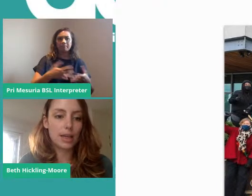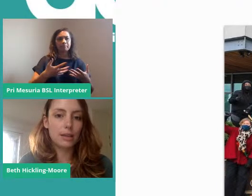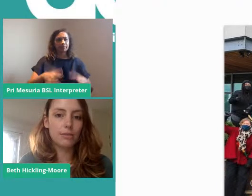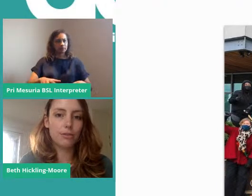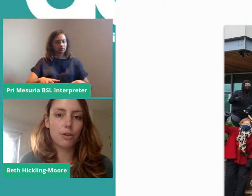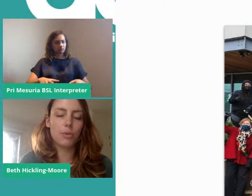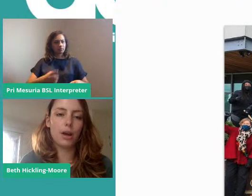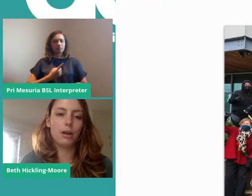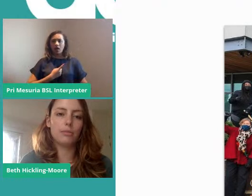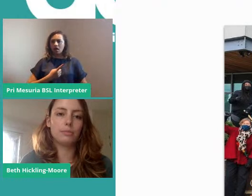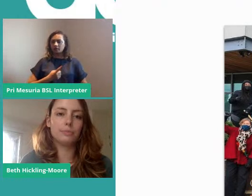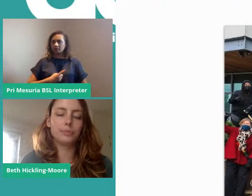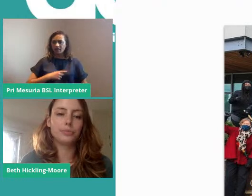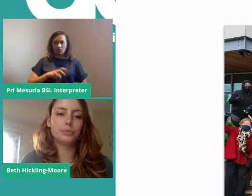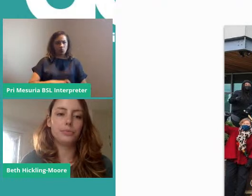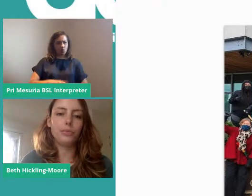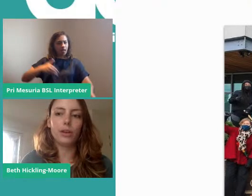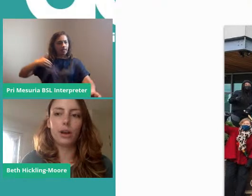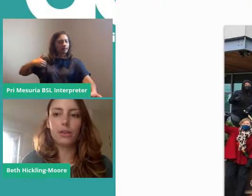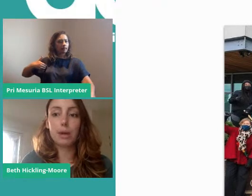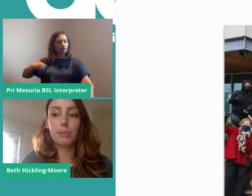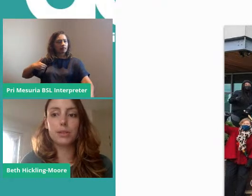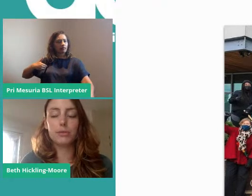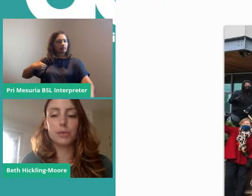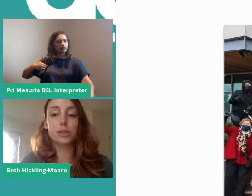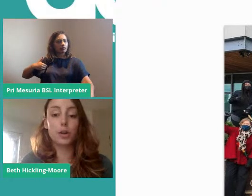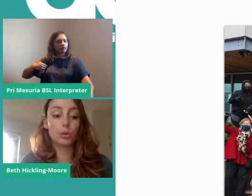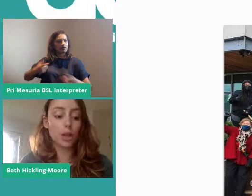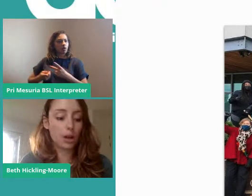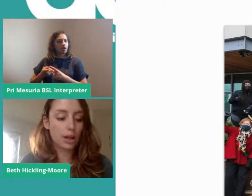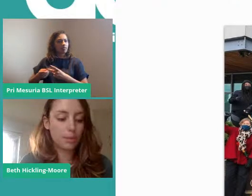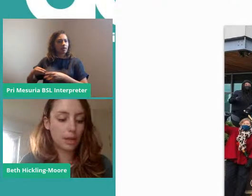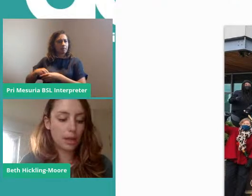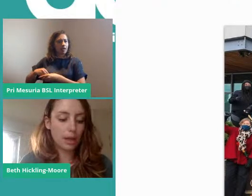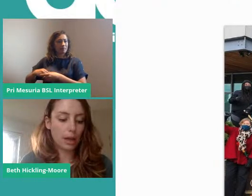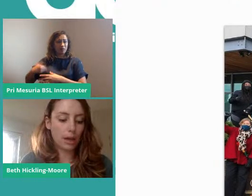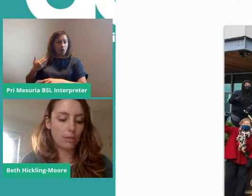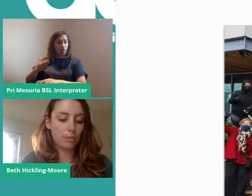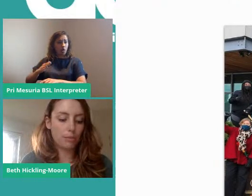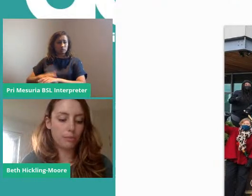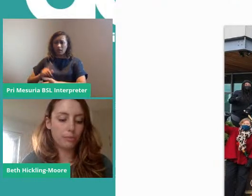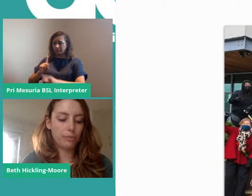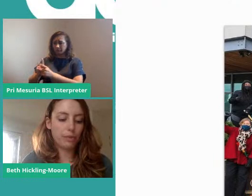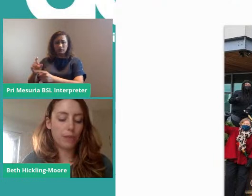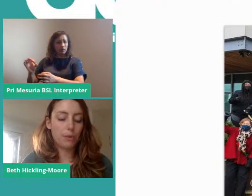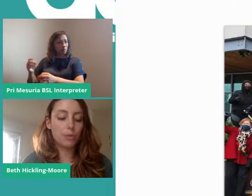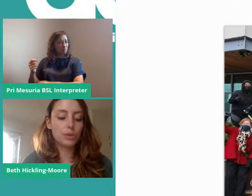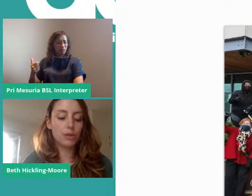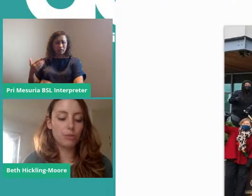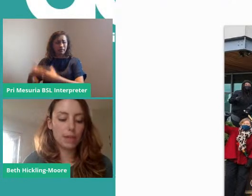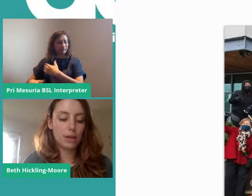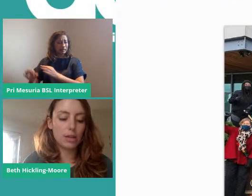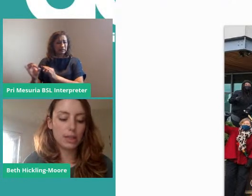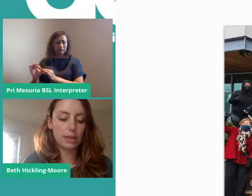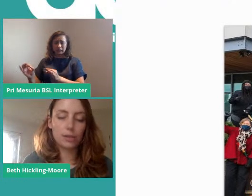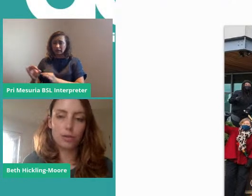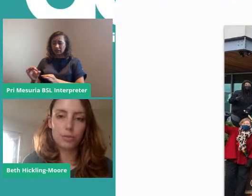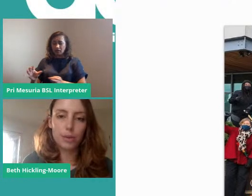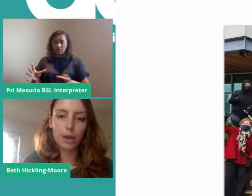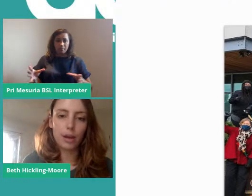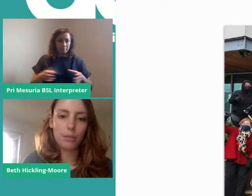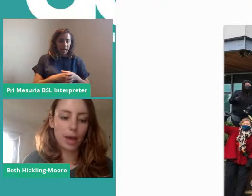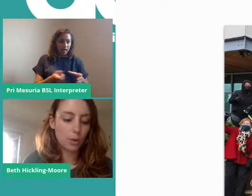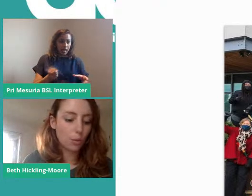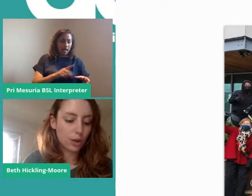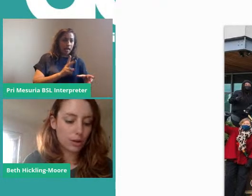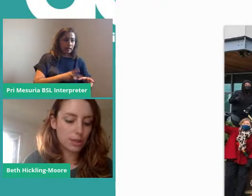physically from other members from such a long time, but also reuniting as a